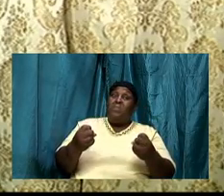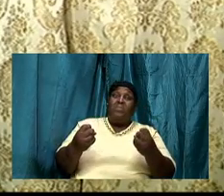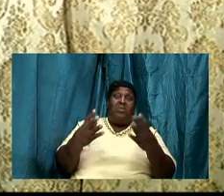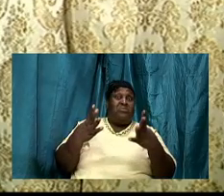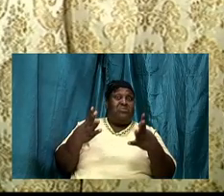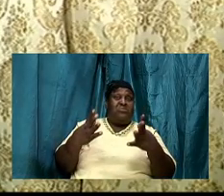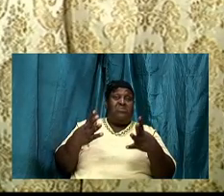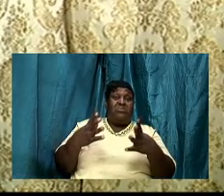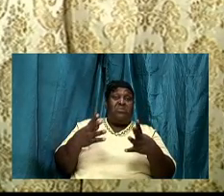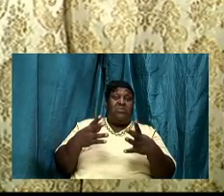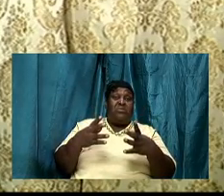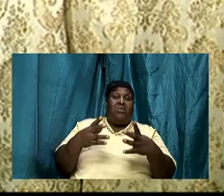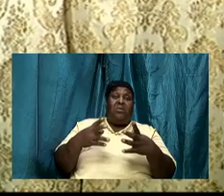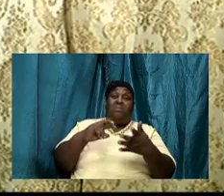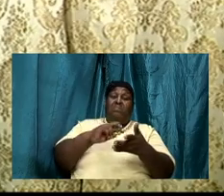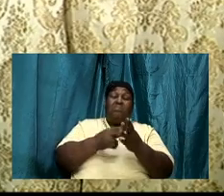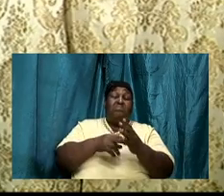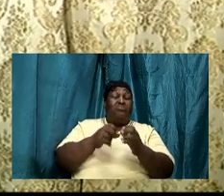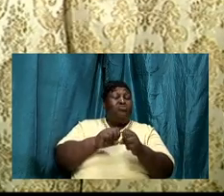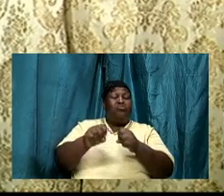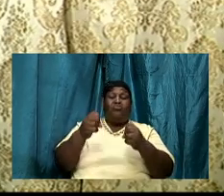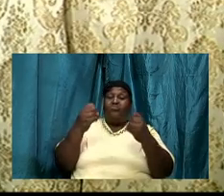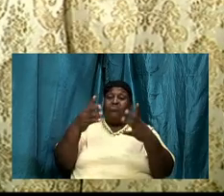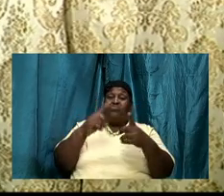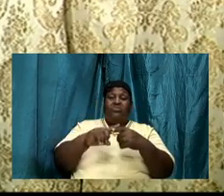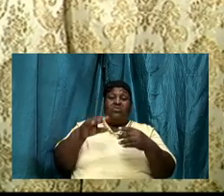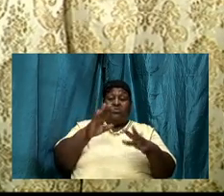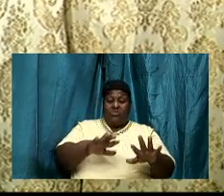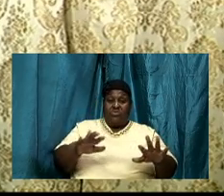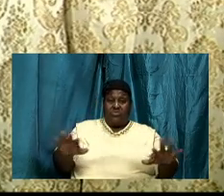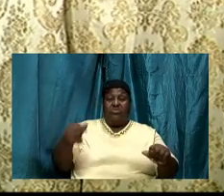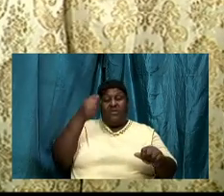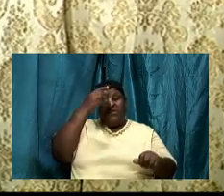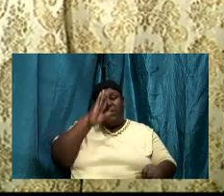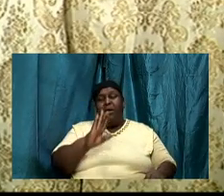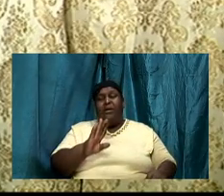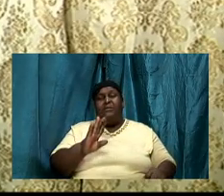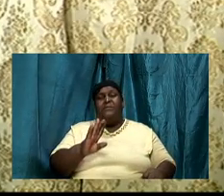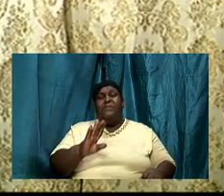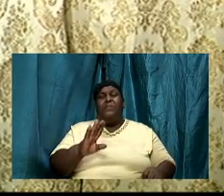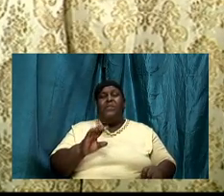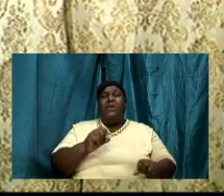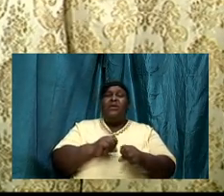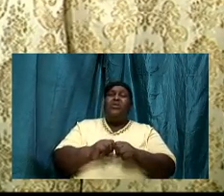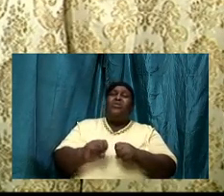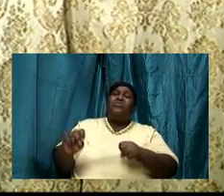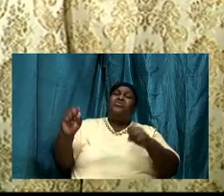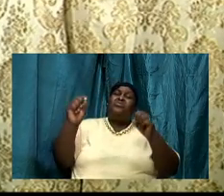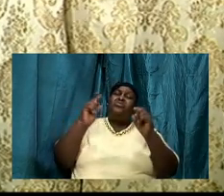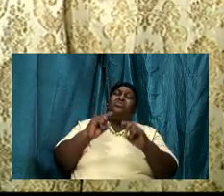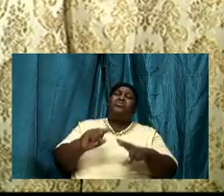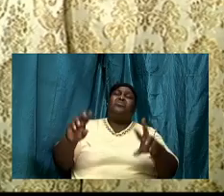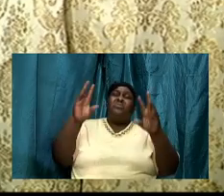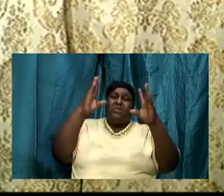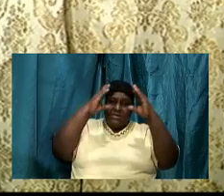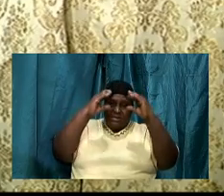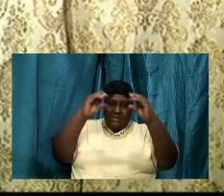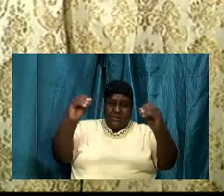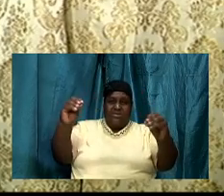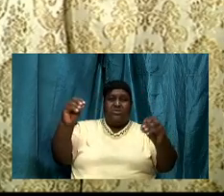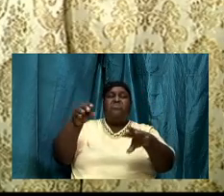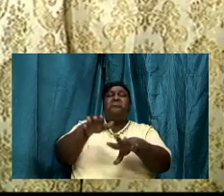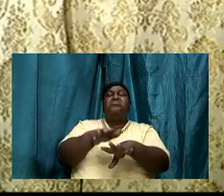to the child of God. And so we have been going through slowly, systematically,